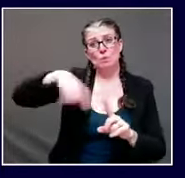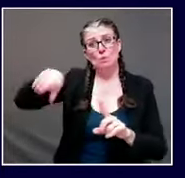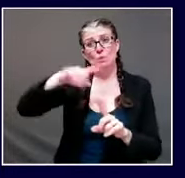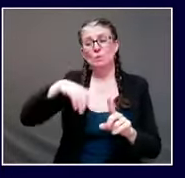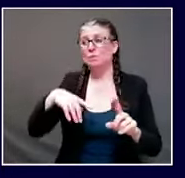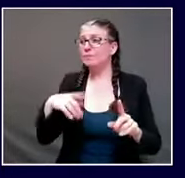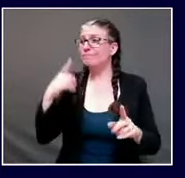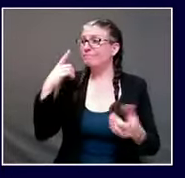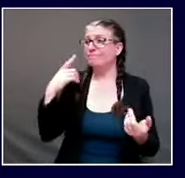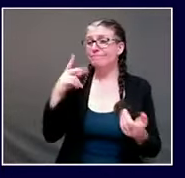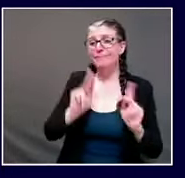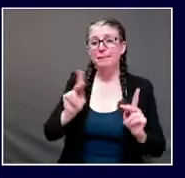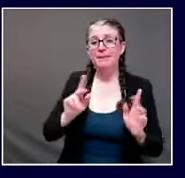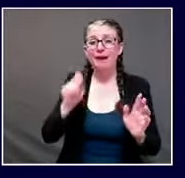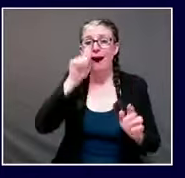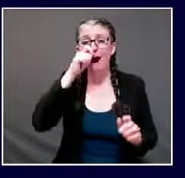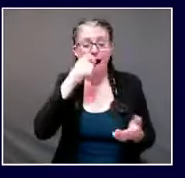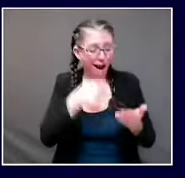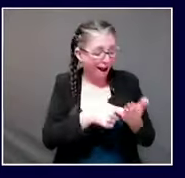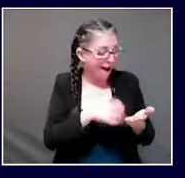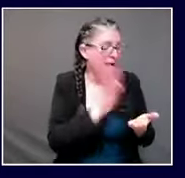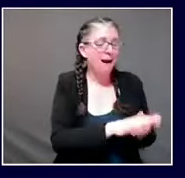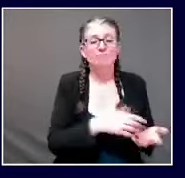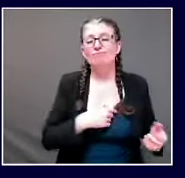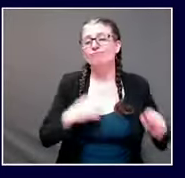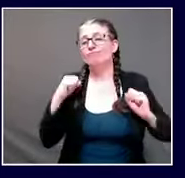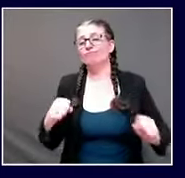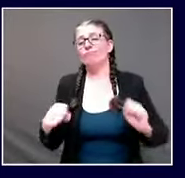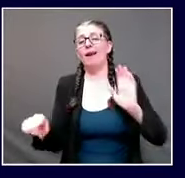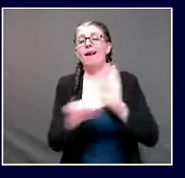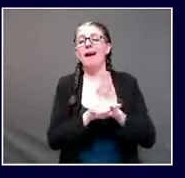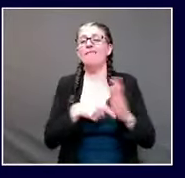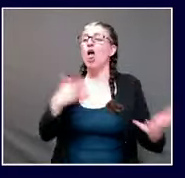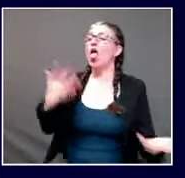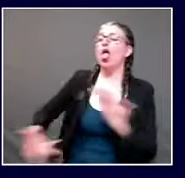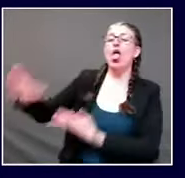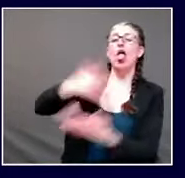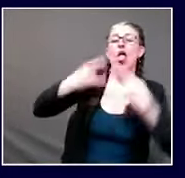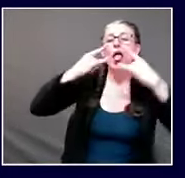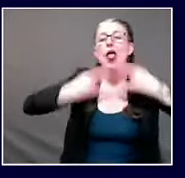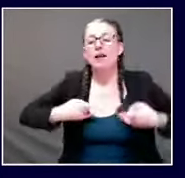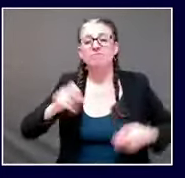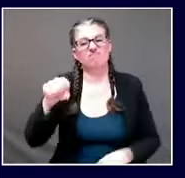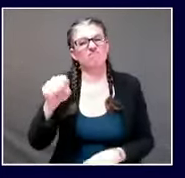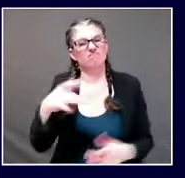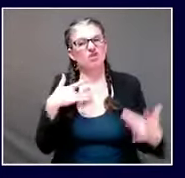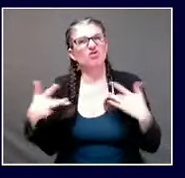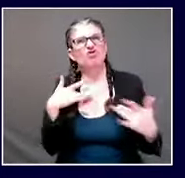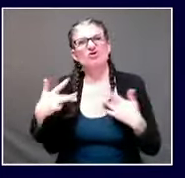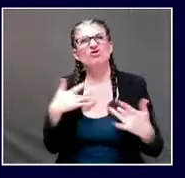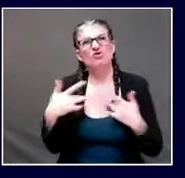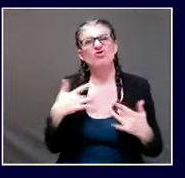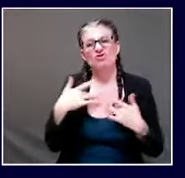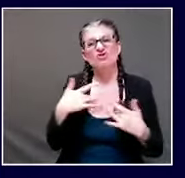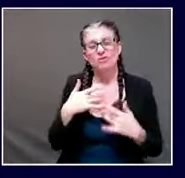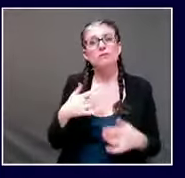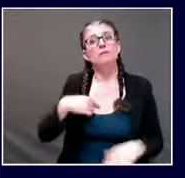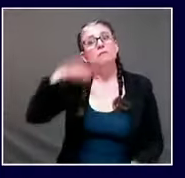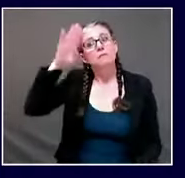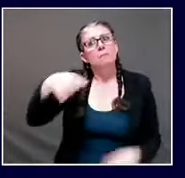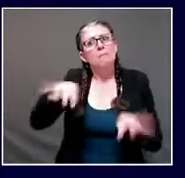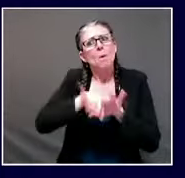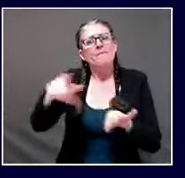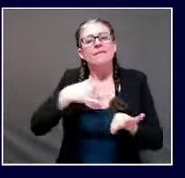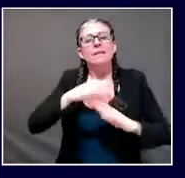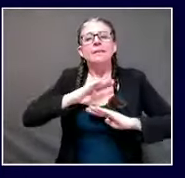absolutely but there are no guarantees in this and so as we think about tomorrow and friday and this weekend